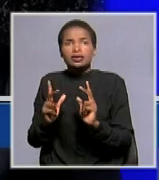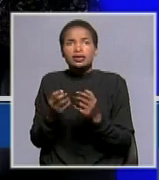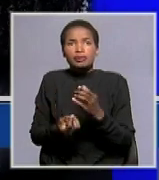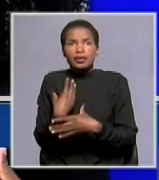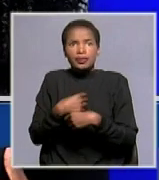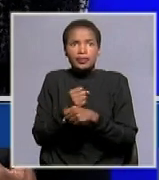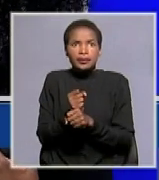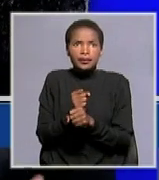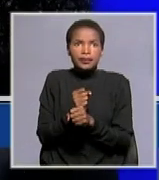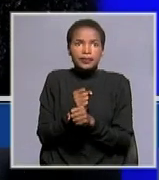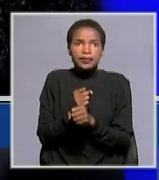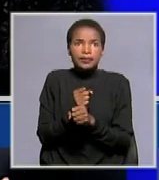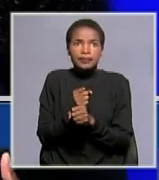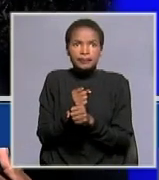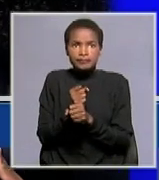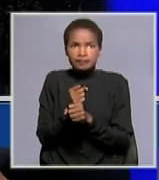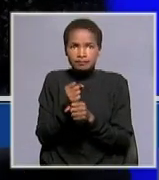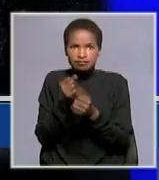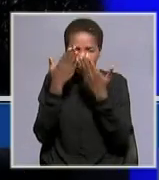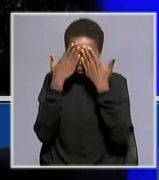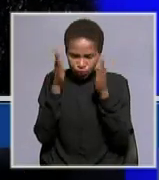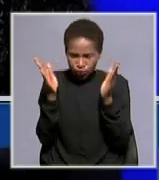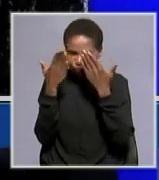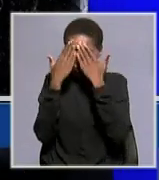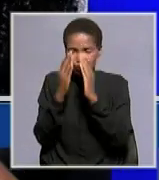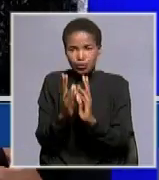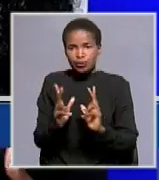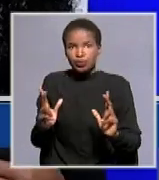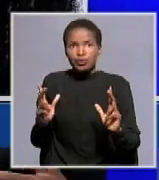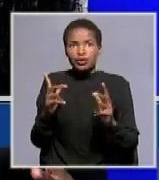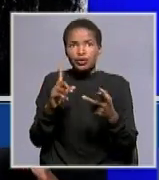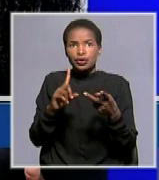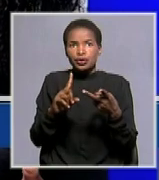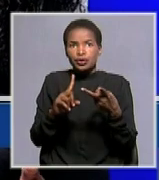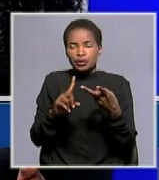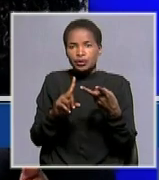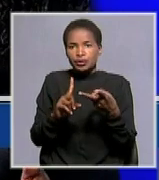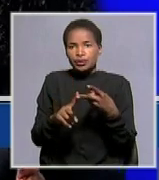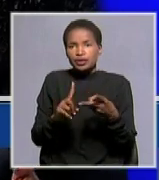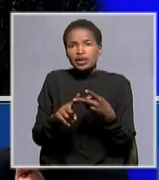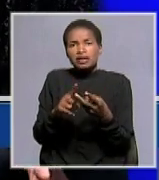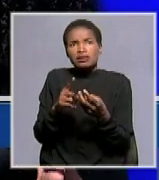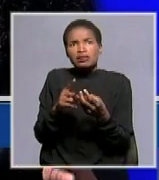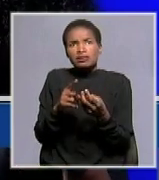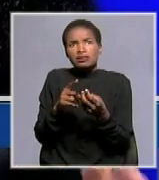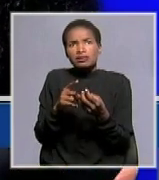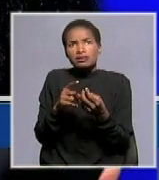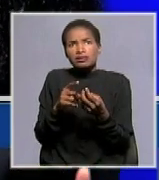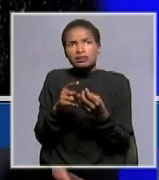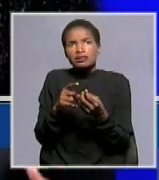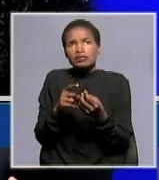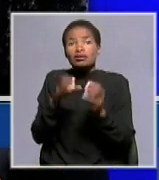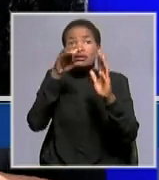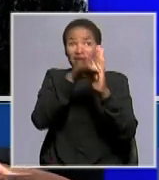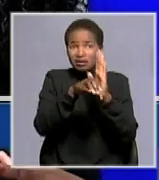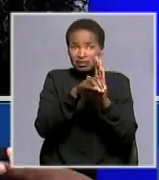to to educate the public and also to include the solid waste management in the school